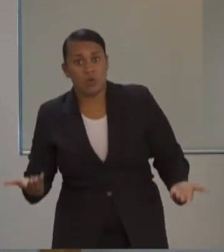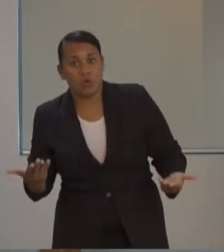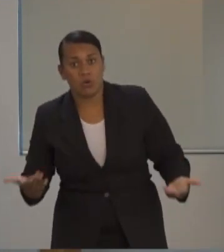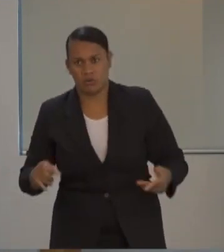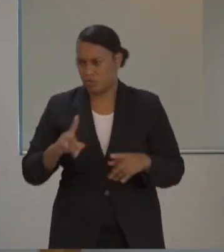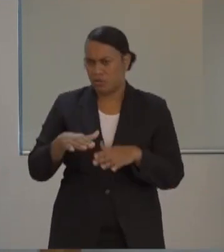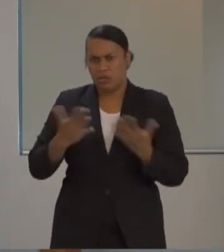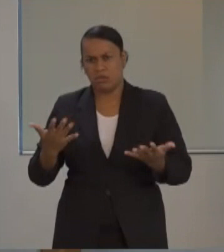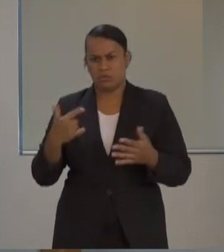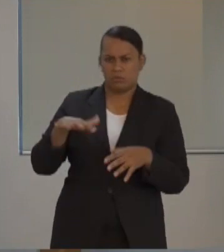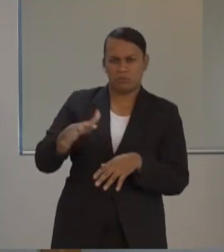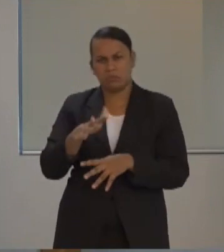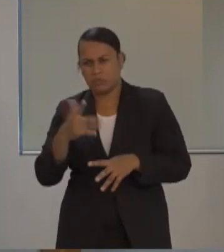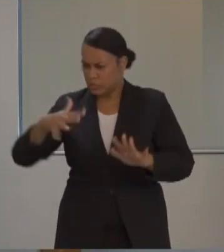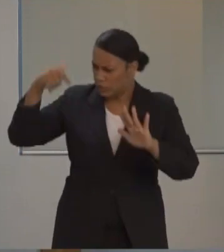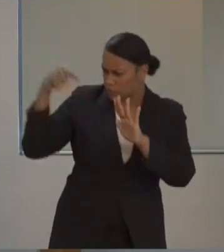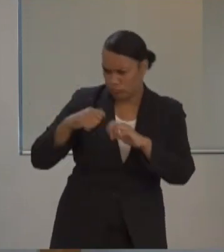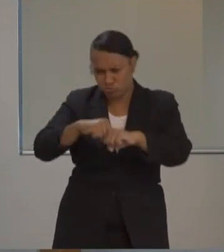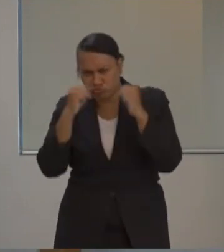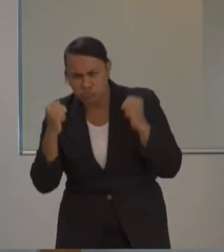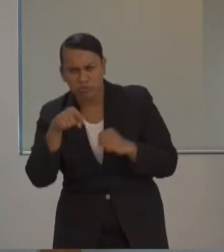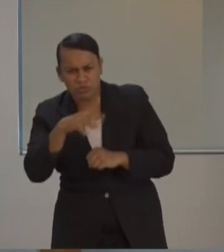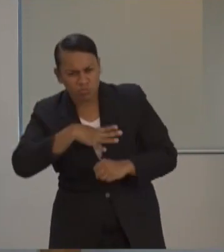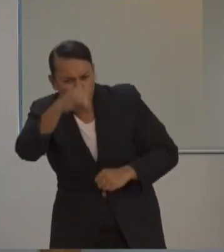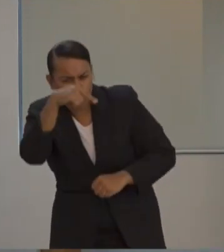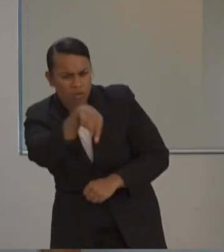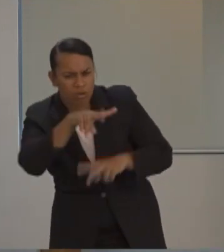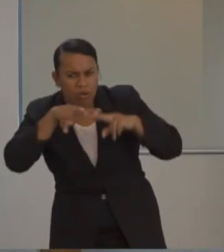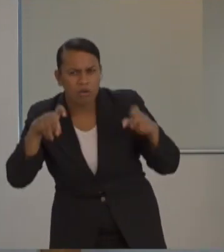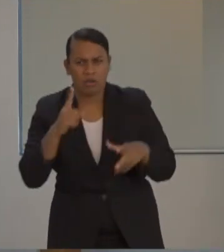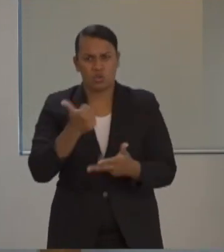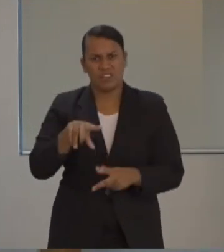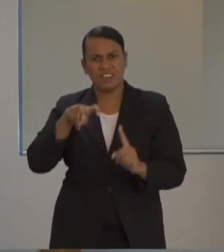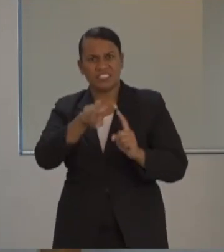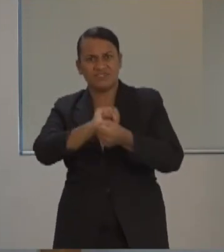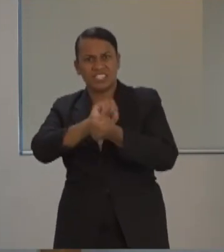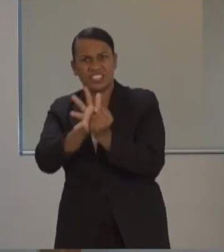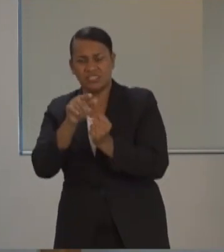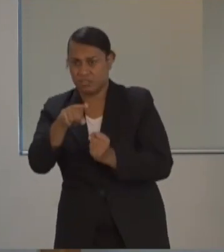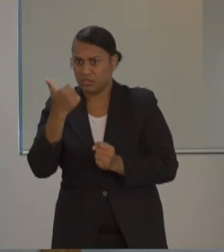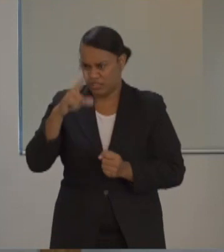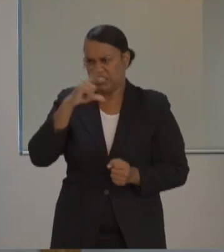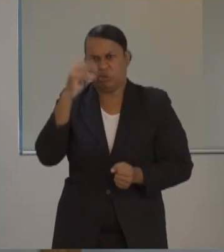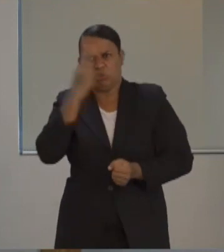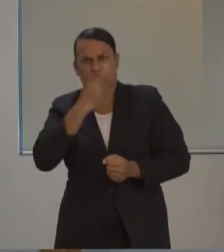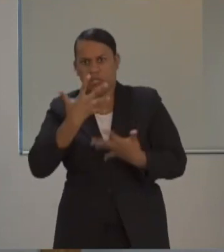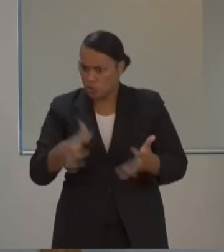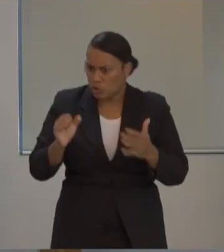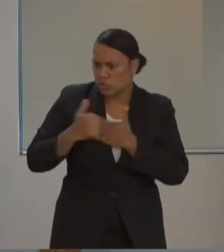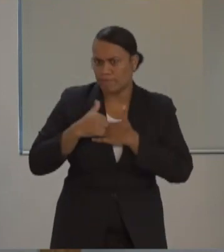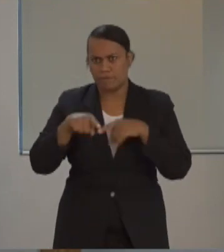virus. And no matter the strength of our safety nets, cases can slip through the cracks, as with